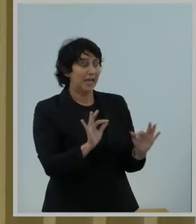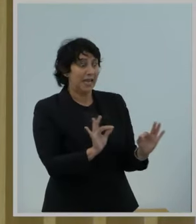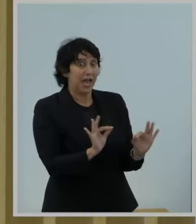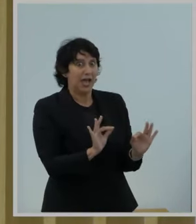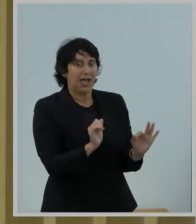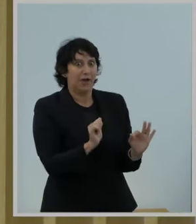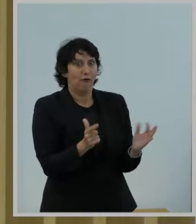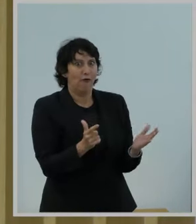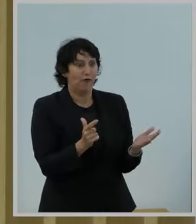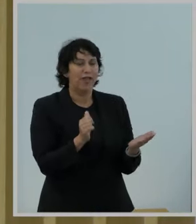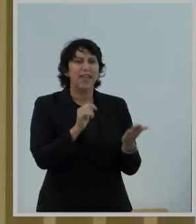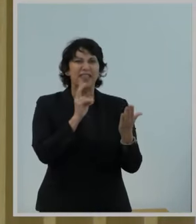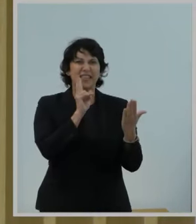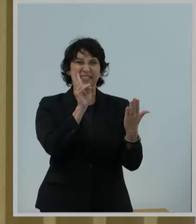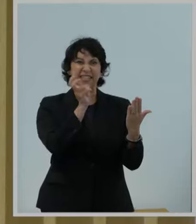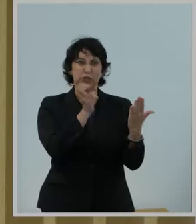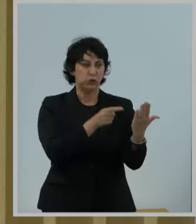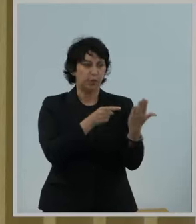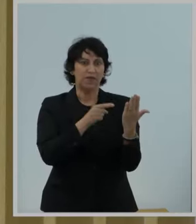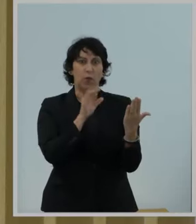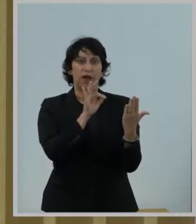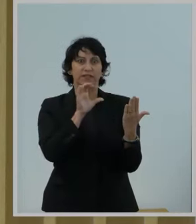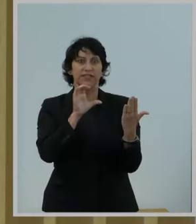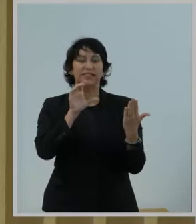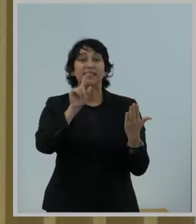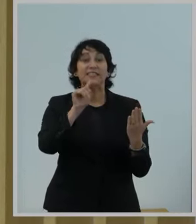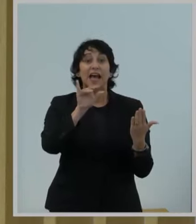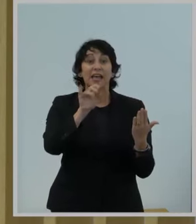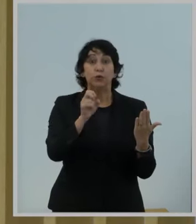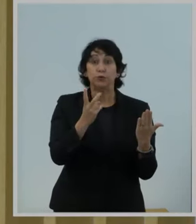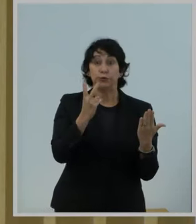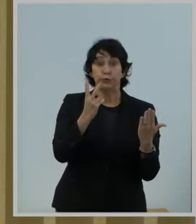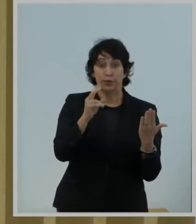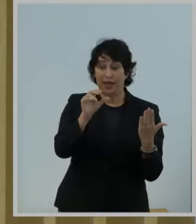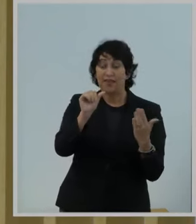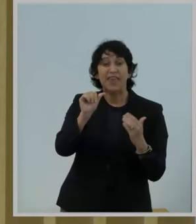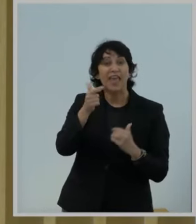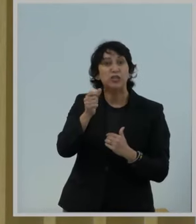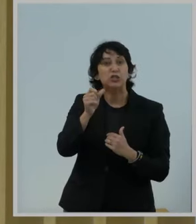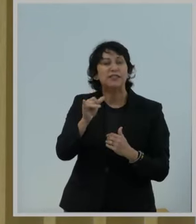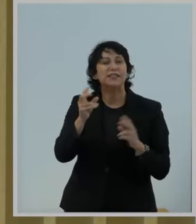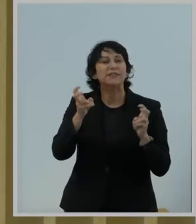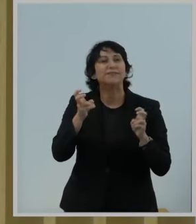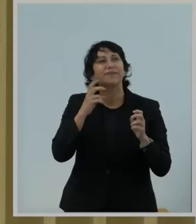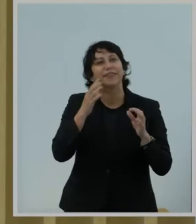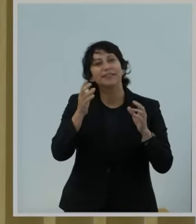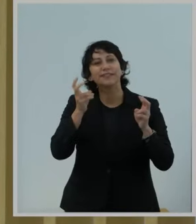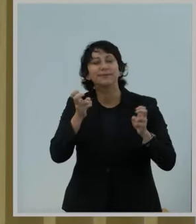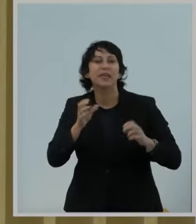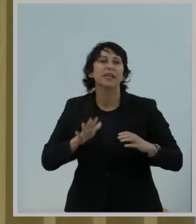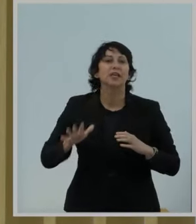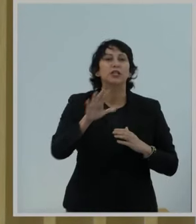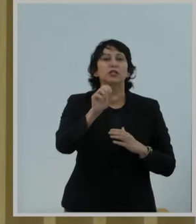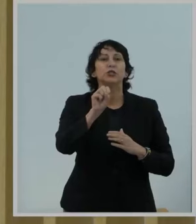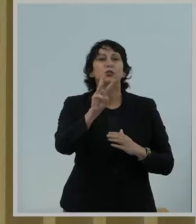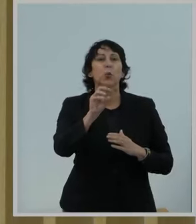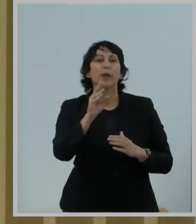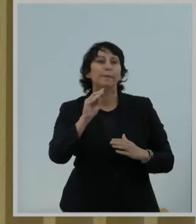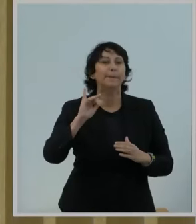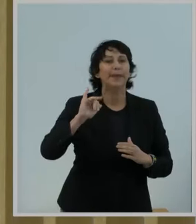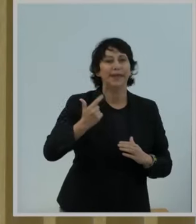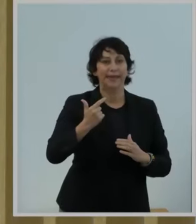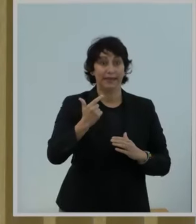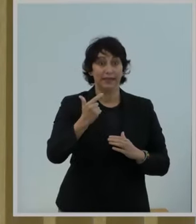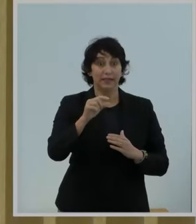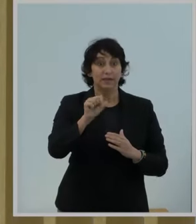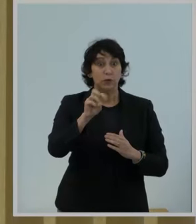before the FCC. Title II and the agency's application of sweeping 1930s-era utility